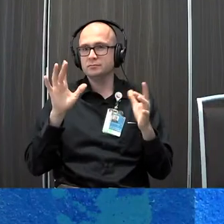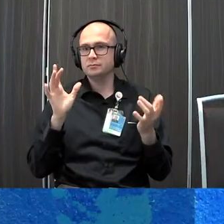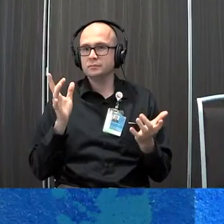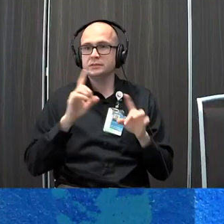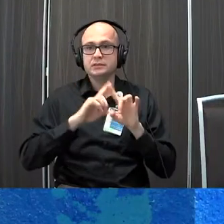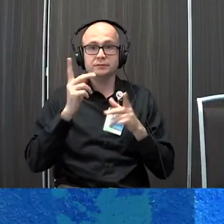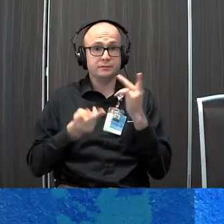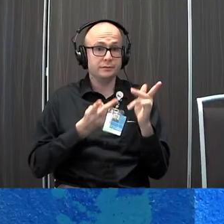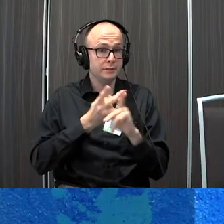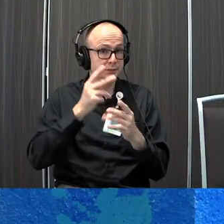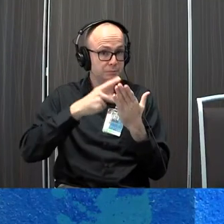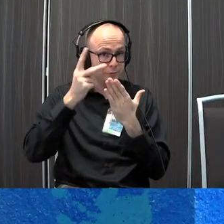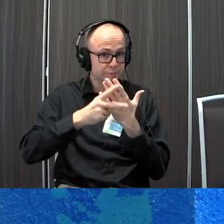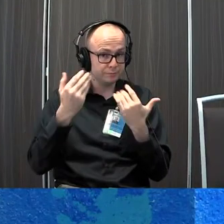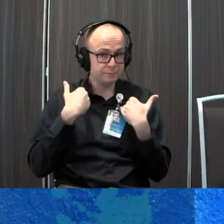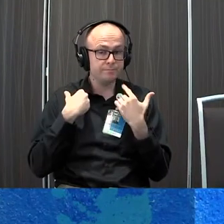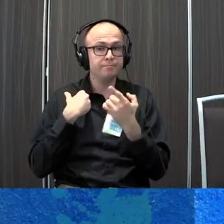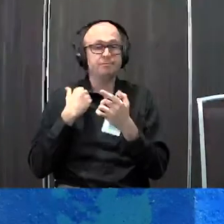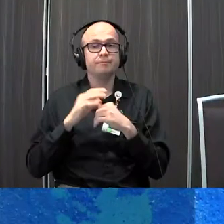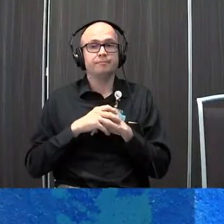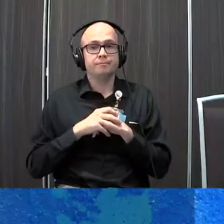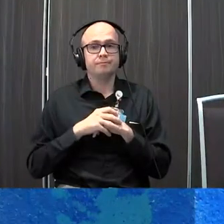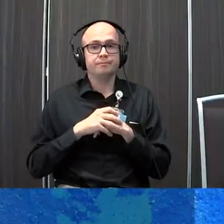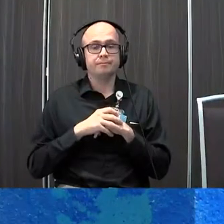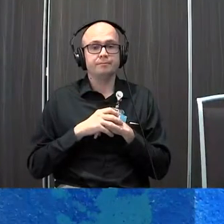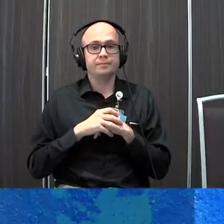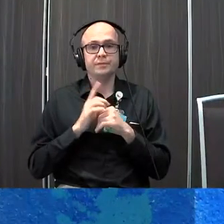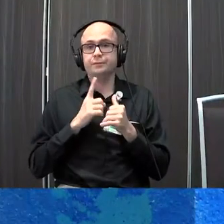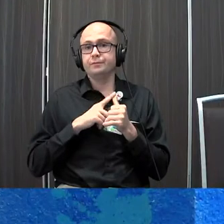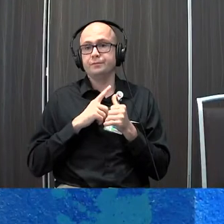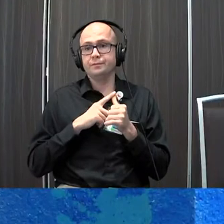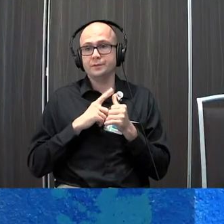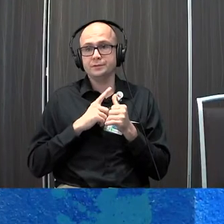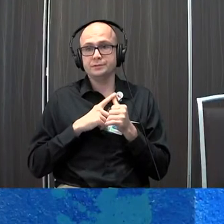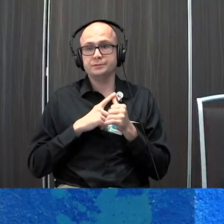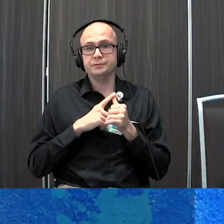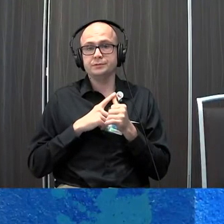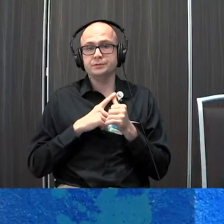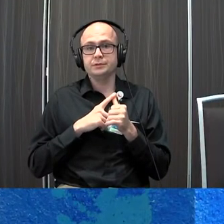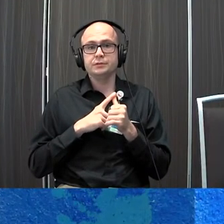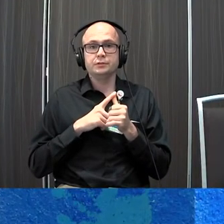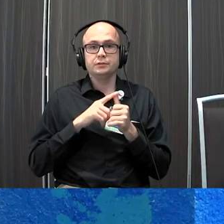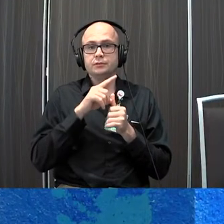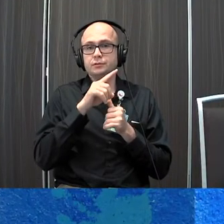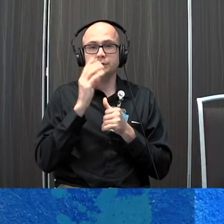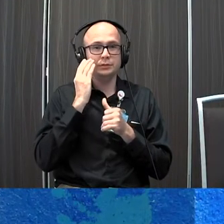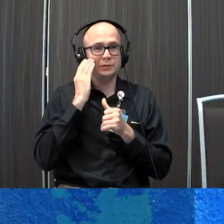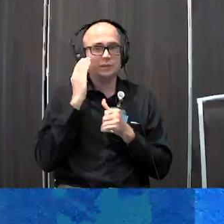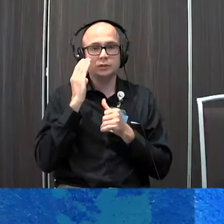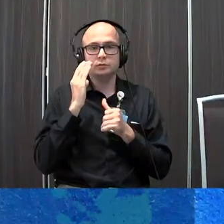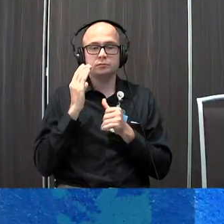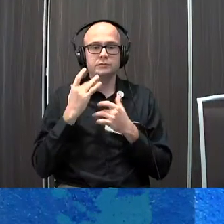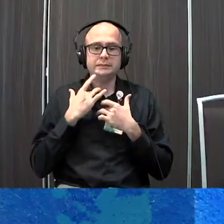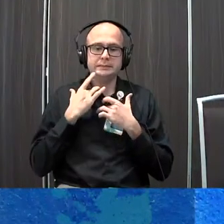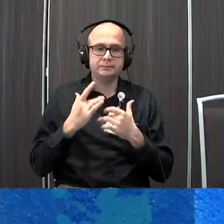types of programs the the first one on this slide is traditional orthography or